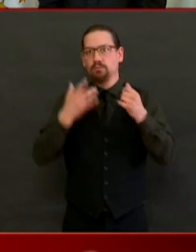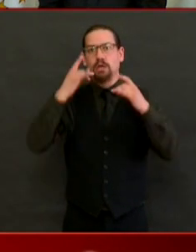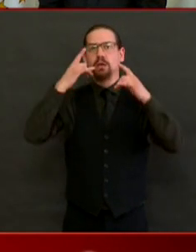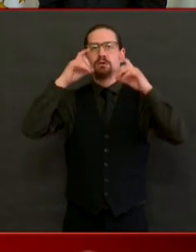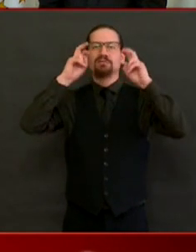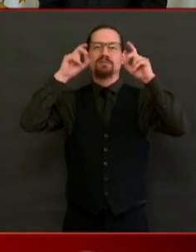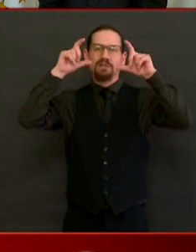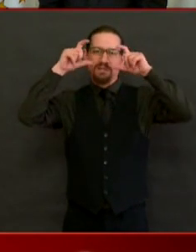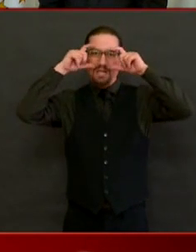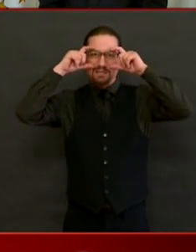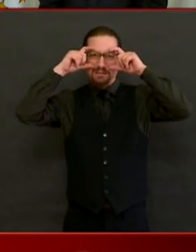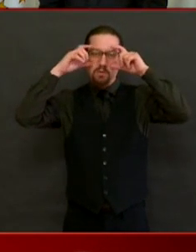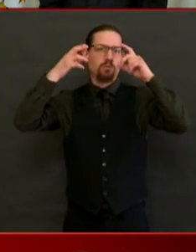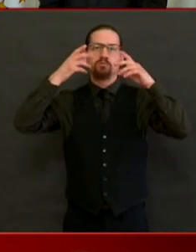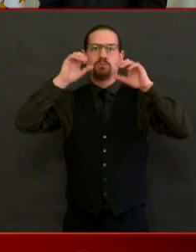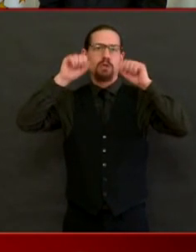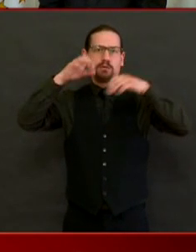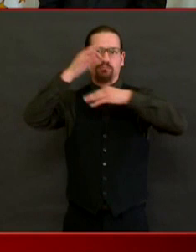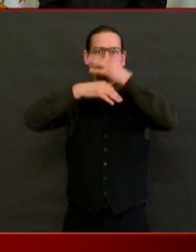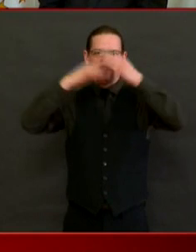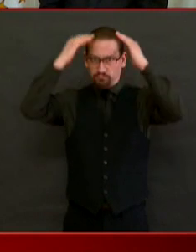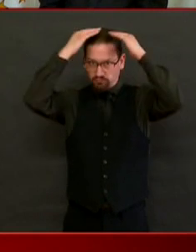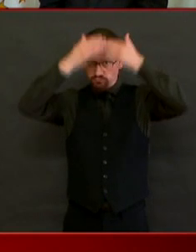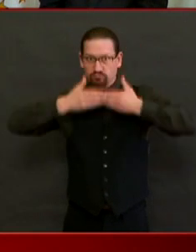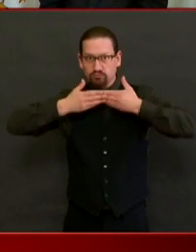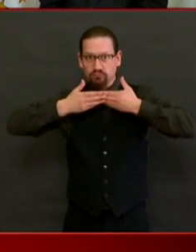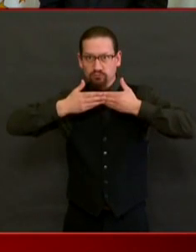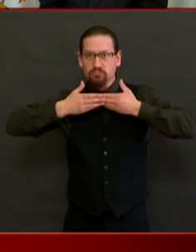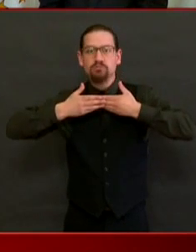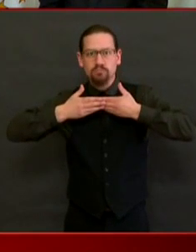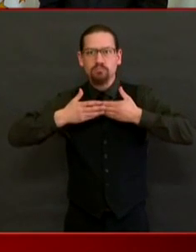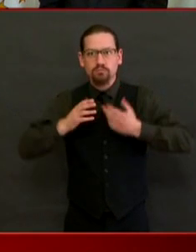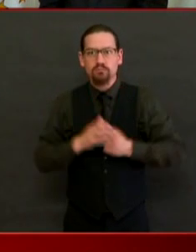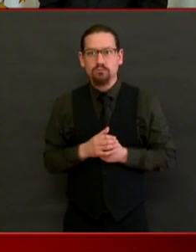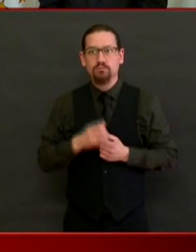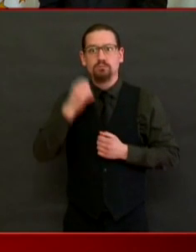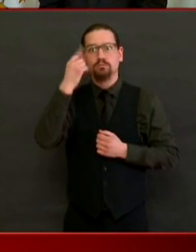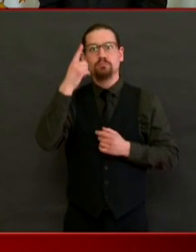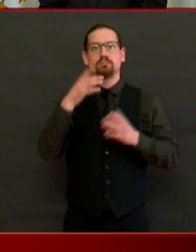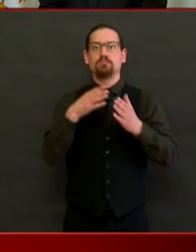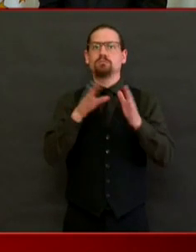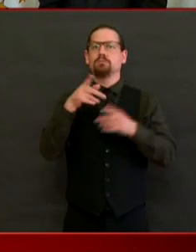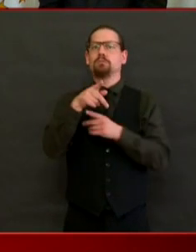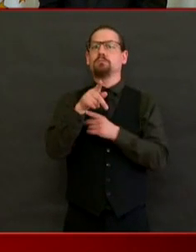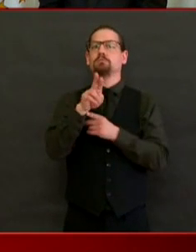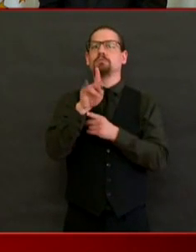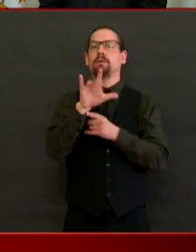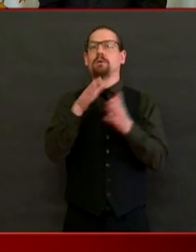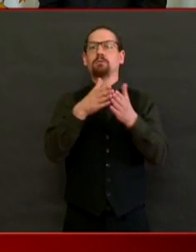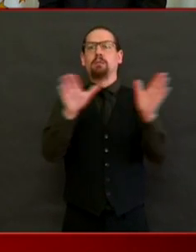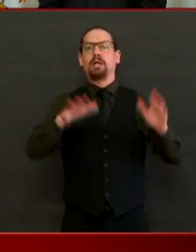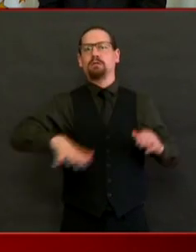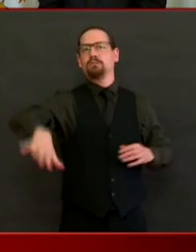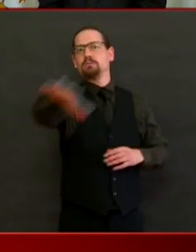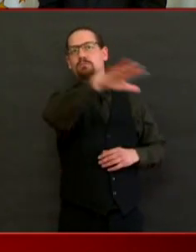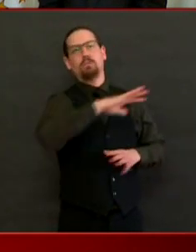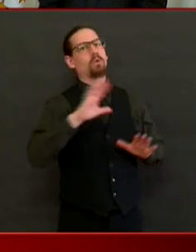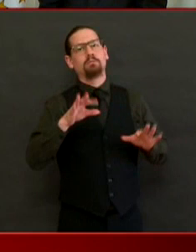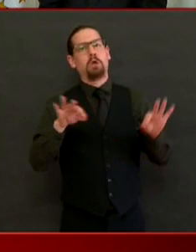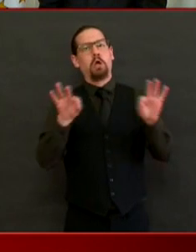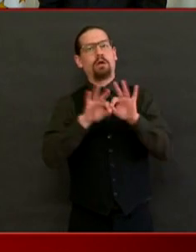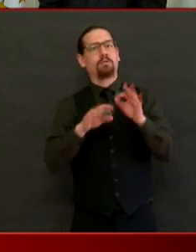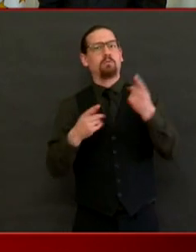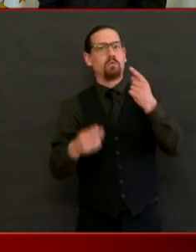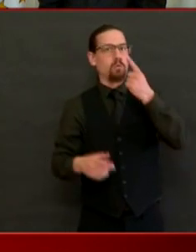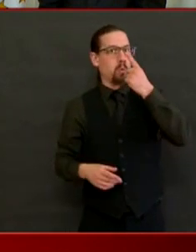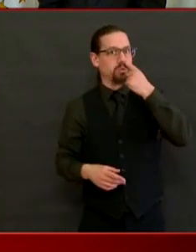For the public, members of the public, the key is to be able to cover the nose and the mouth. So